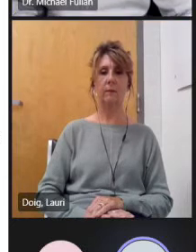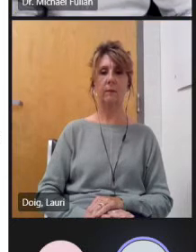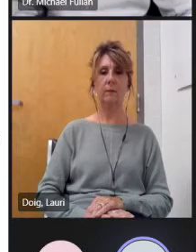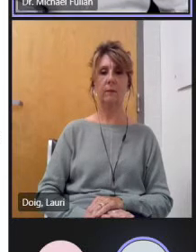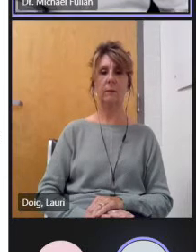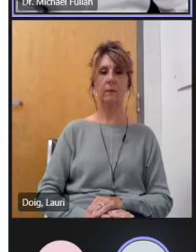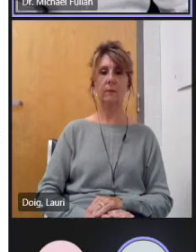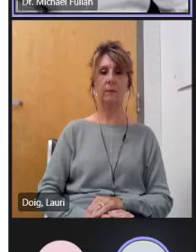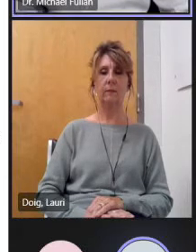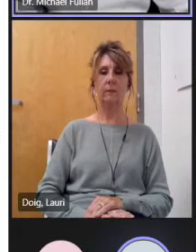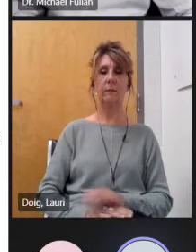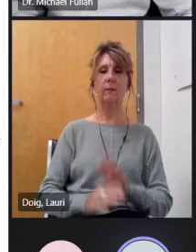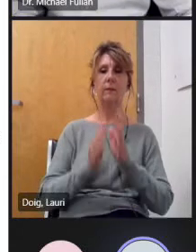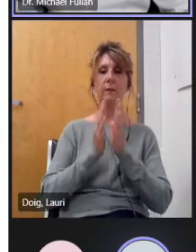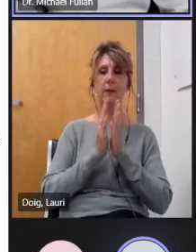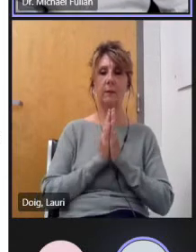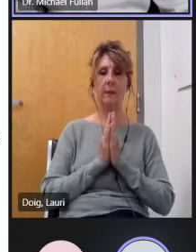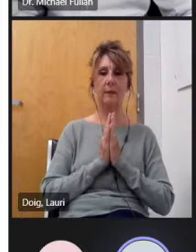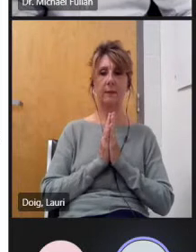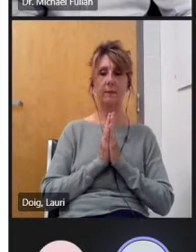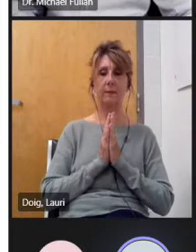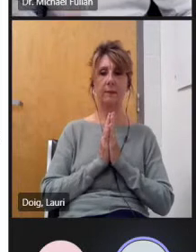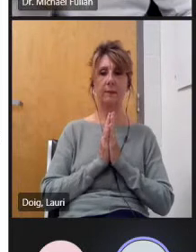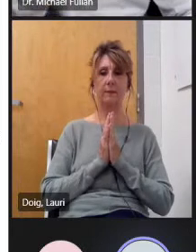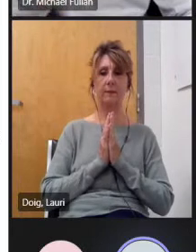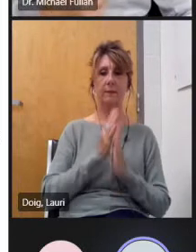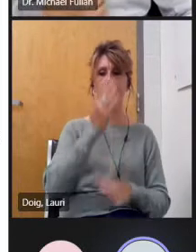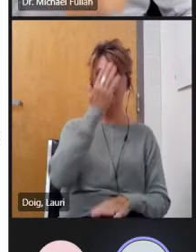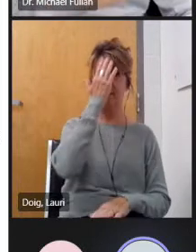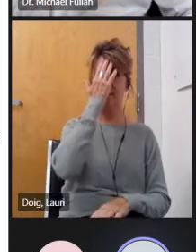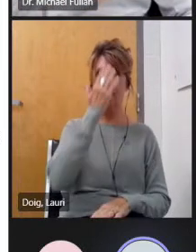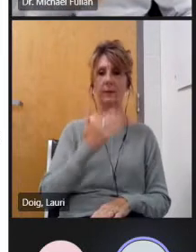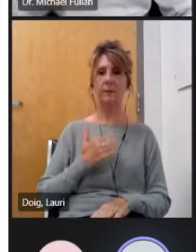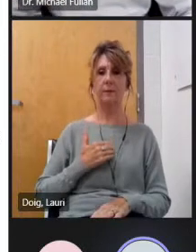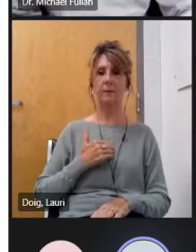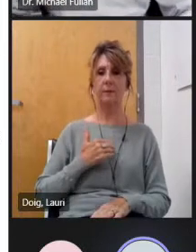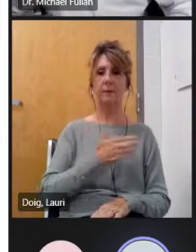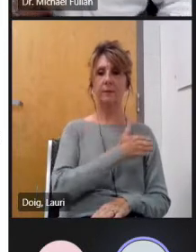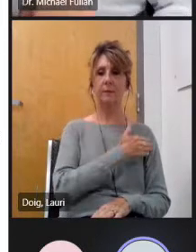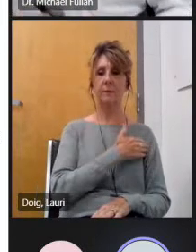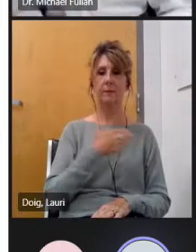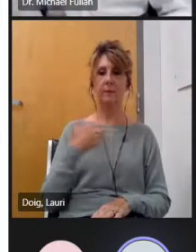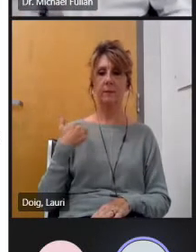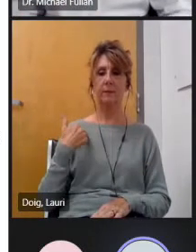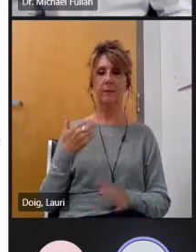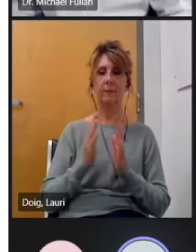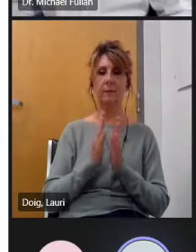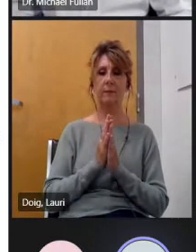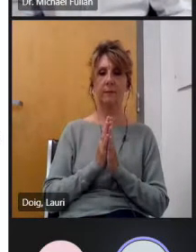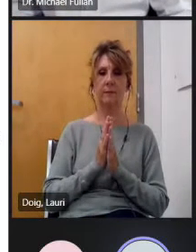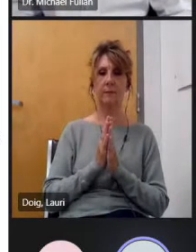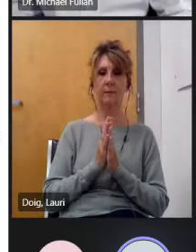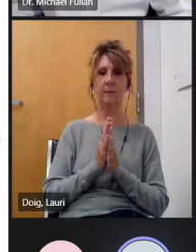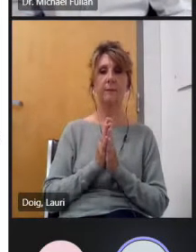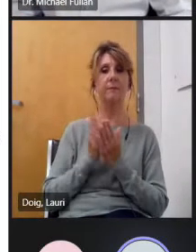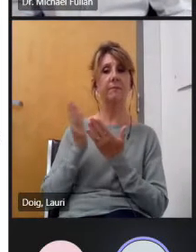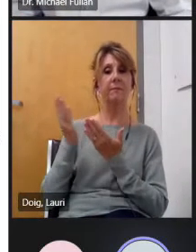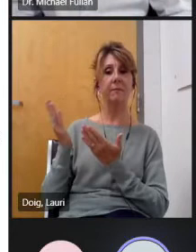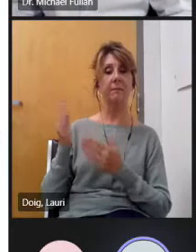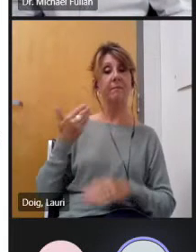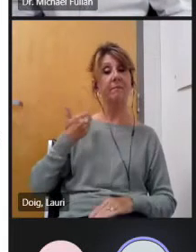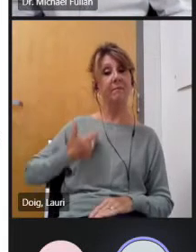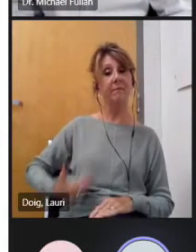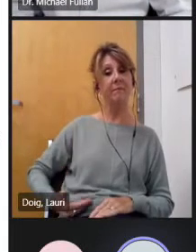together amen and father son holy spirit amen and next so my name is